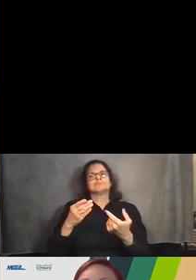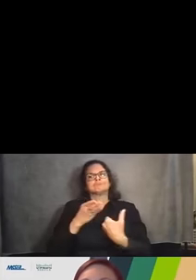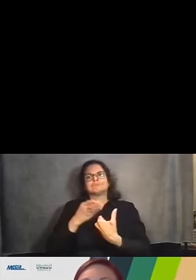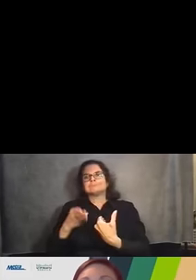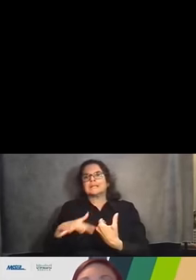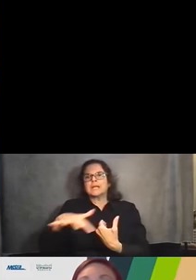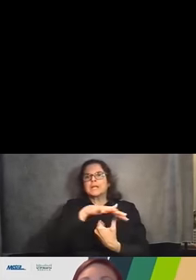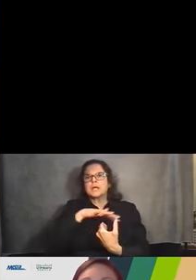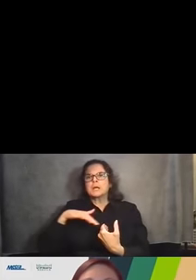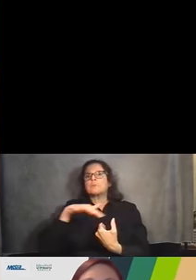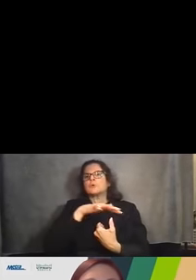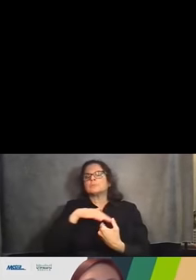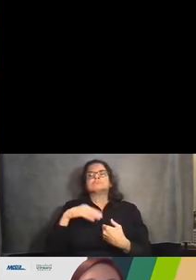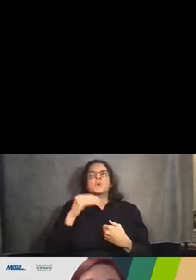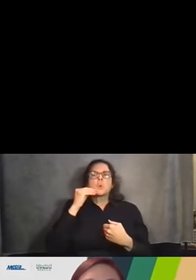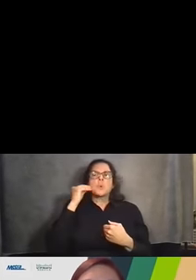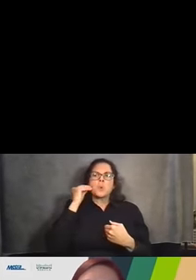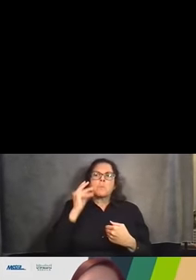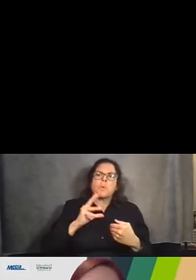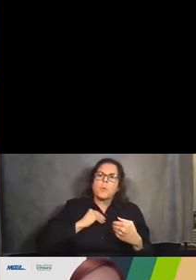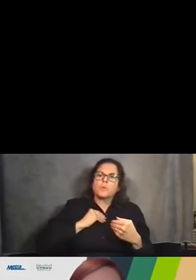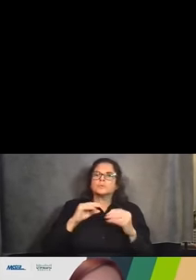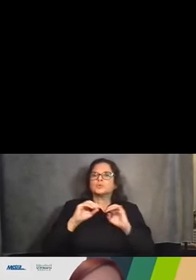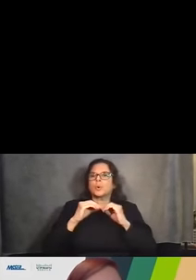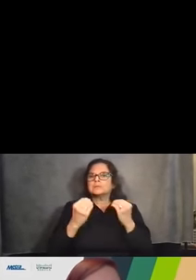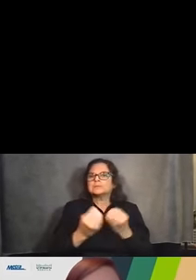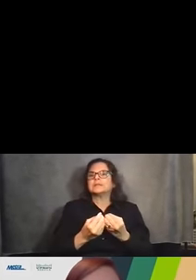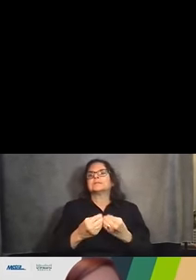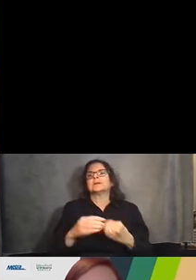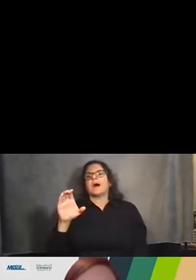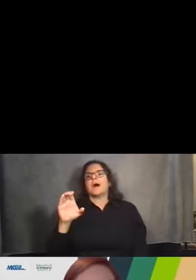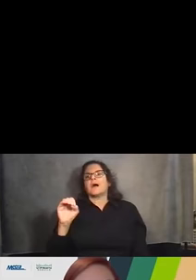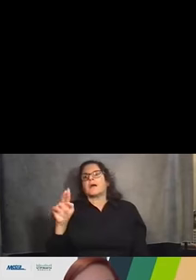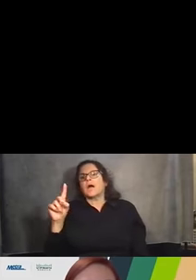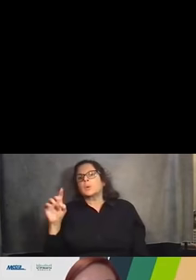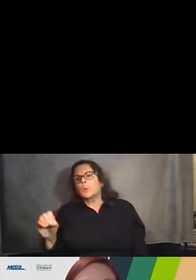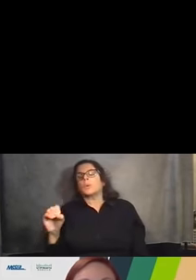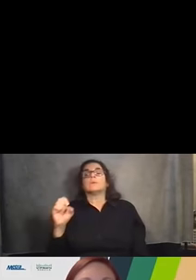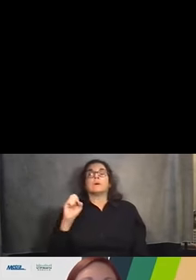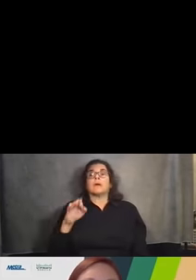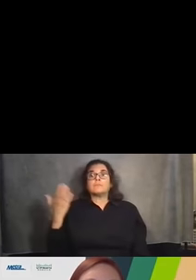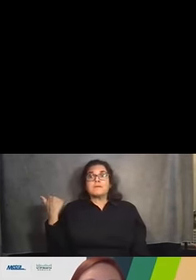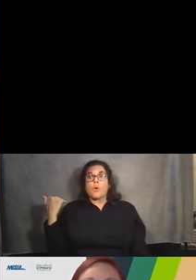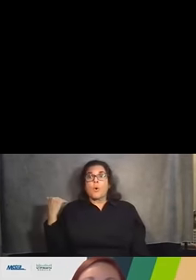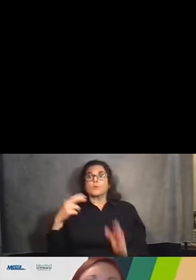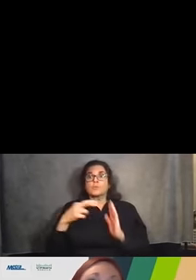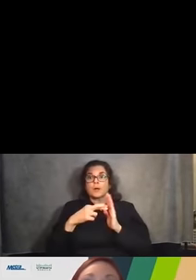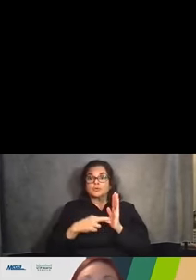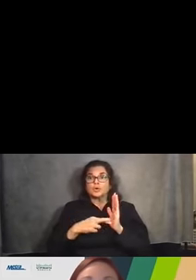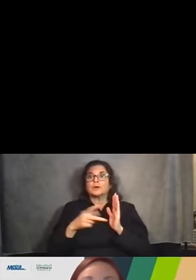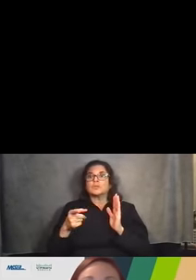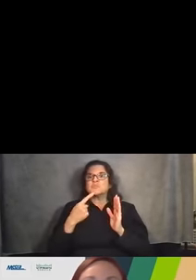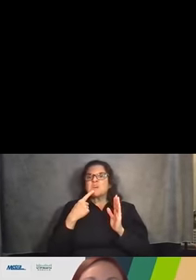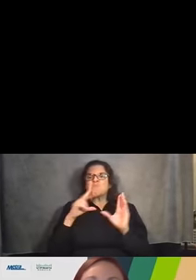condo associations. If you said no, you didn't want to sign up when you registered, but now you changed your mind.